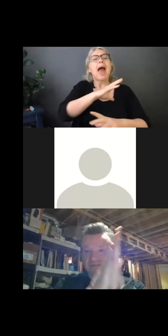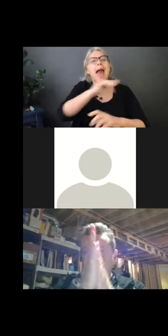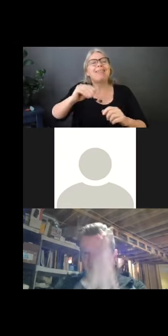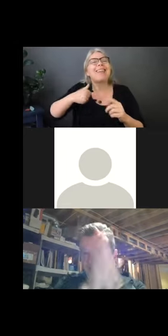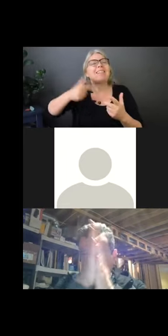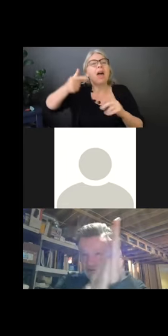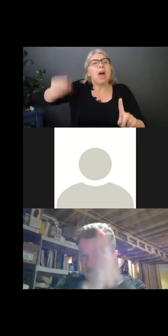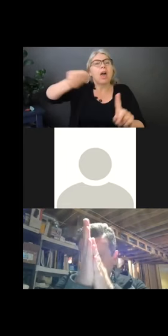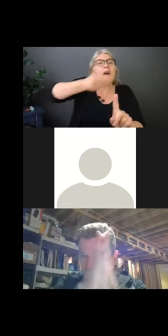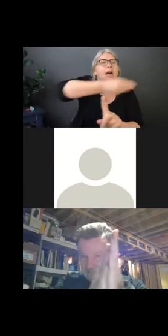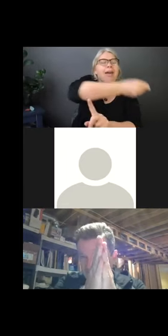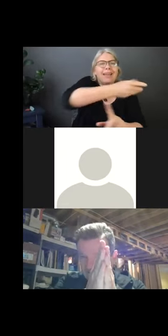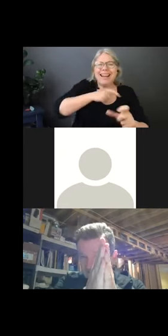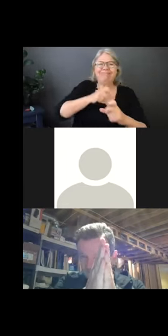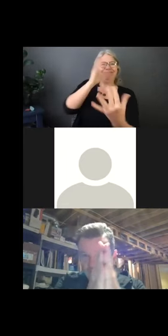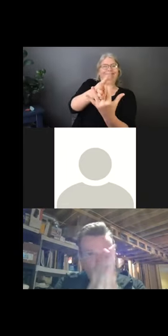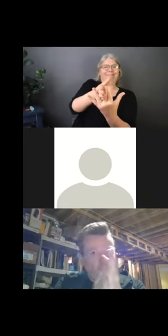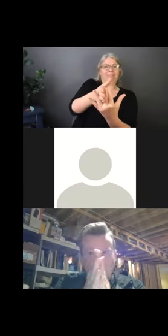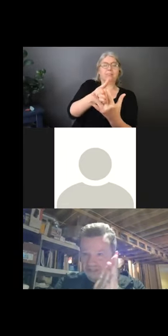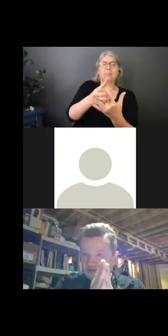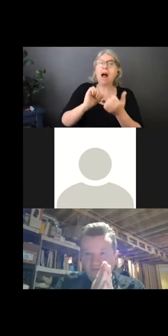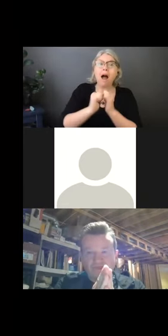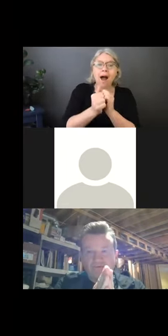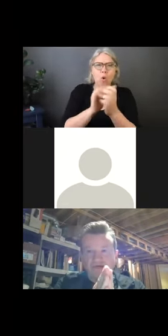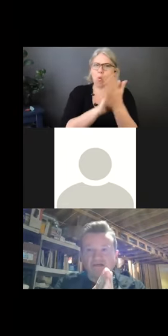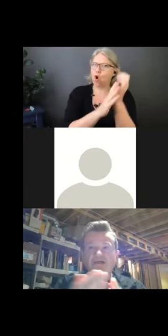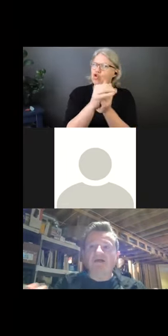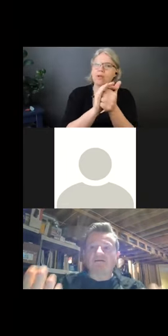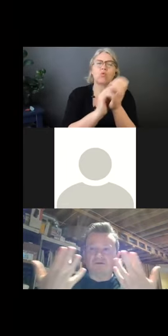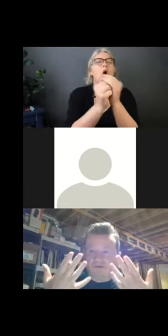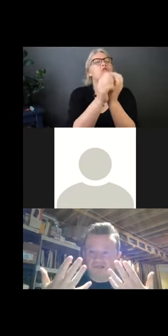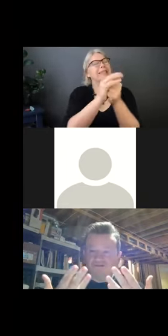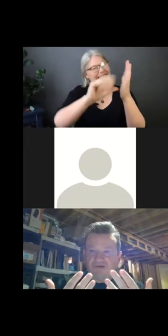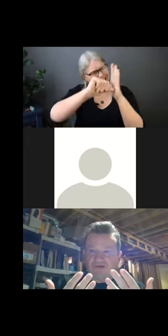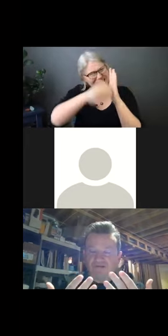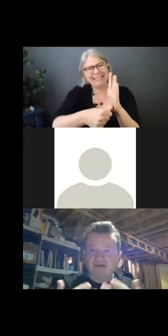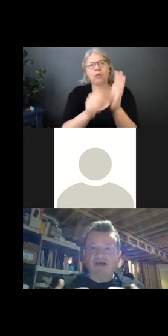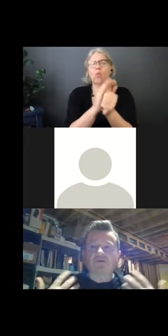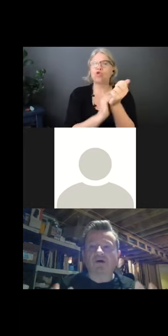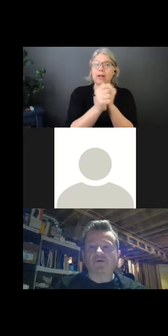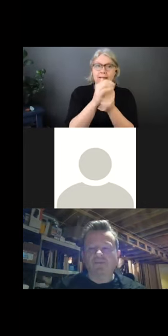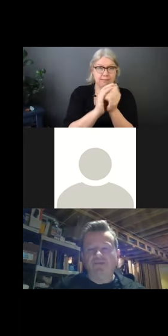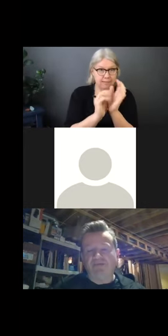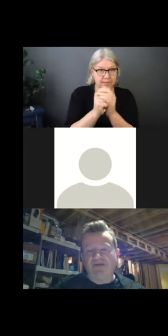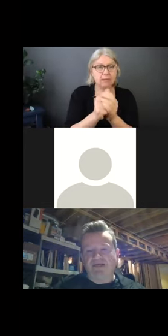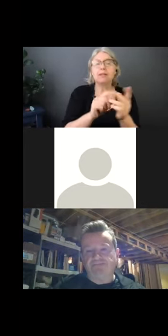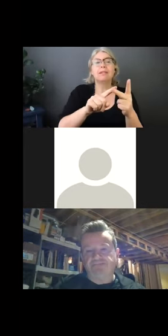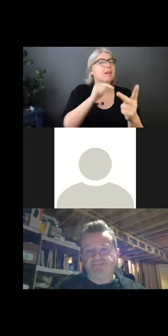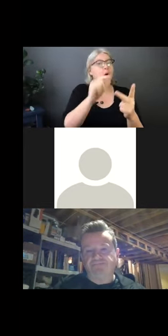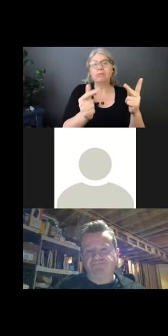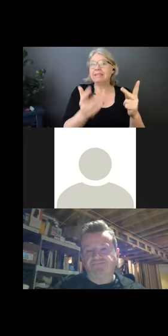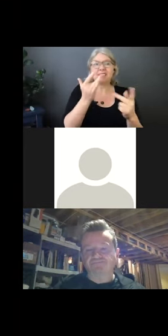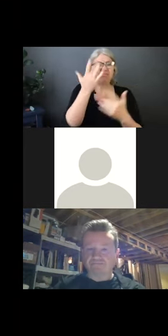and the best way is by good hand hygiene, making we wash our hands really well. Don't touch your face, and we wear proper PPE.